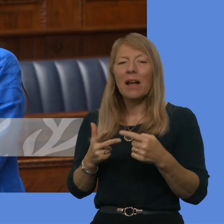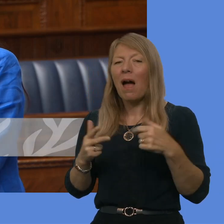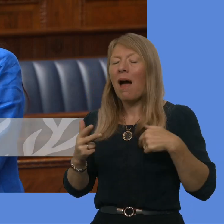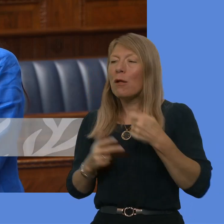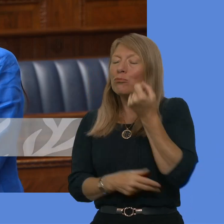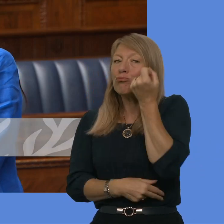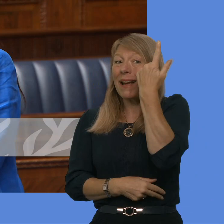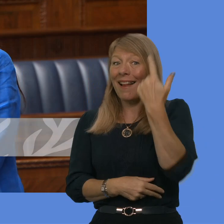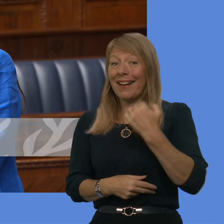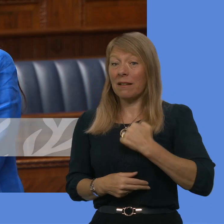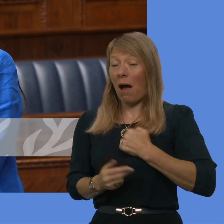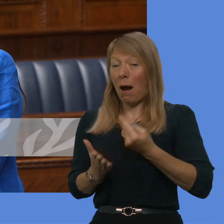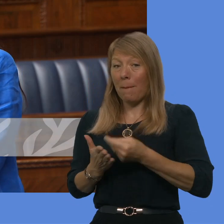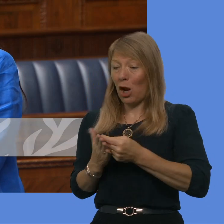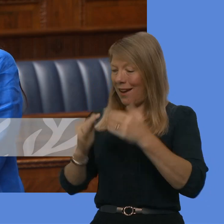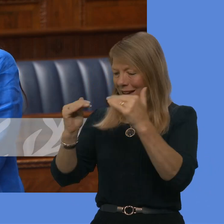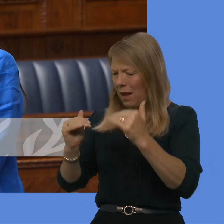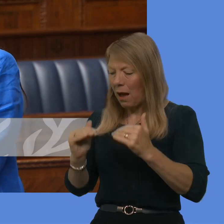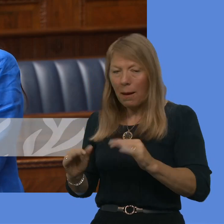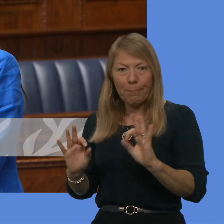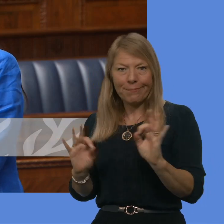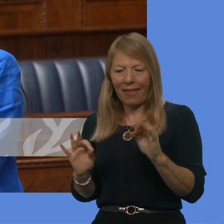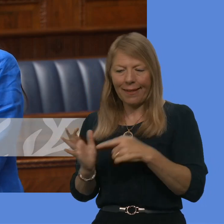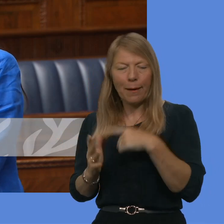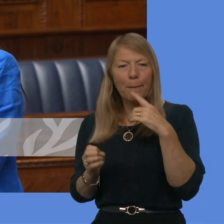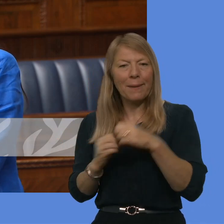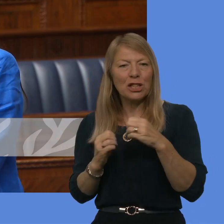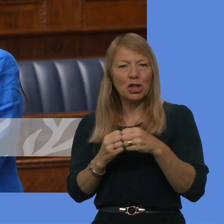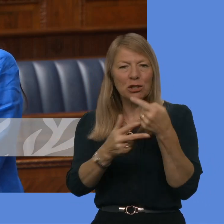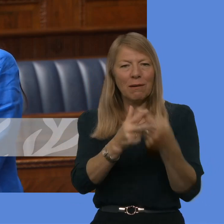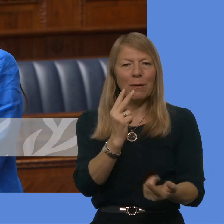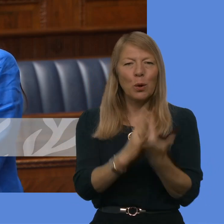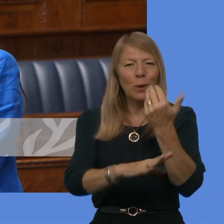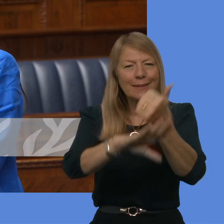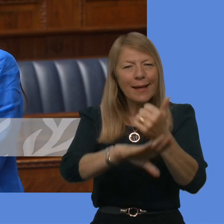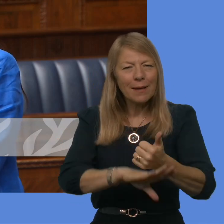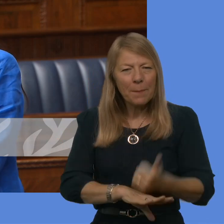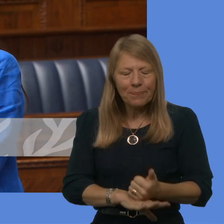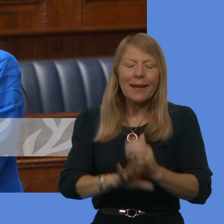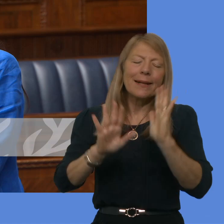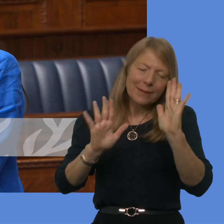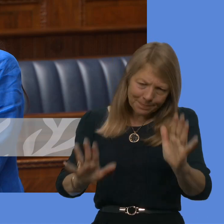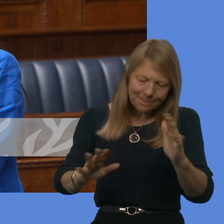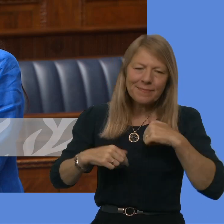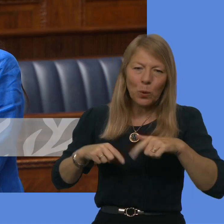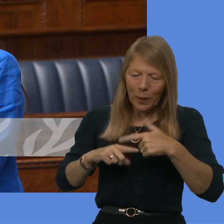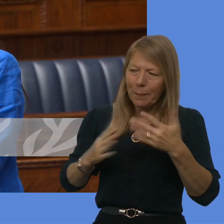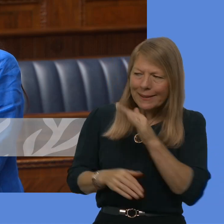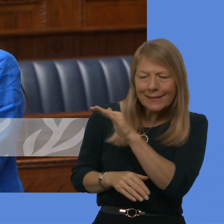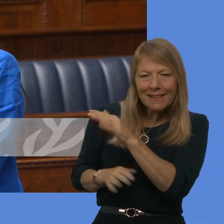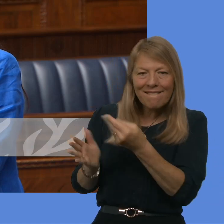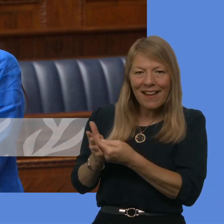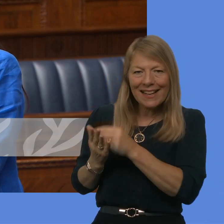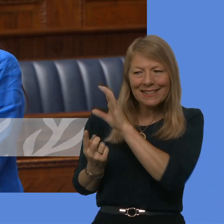lines to support this, but it is something that we have flagged to the Finance Department. In all